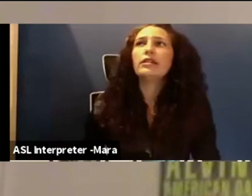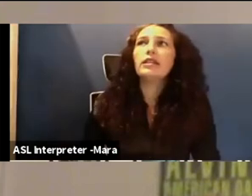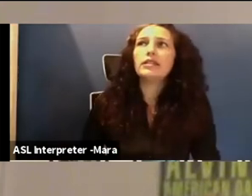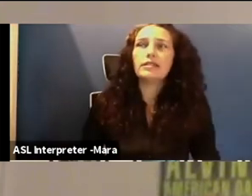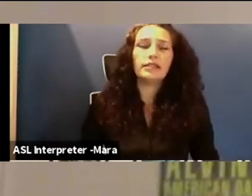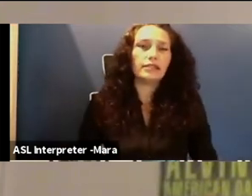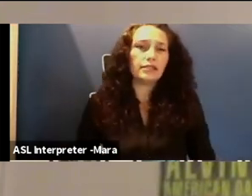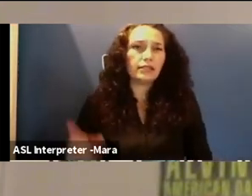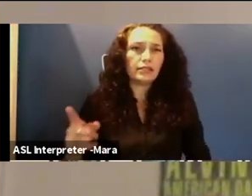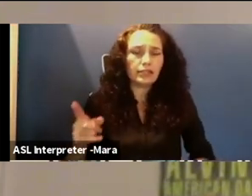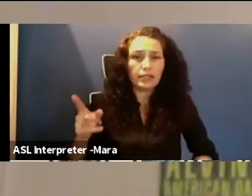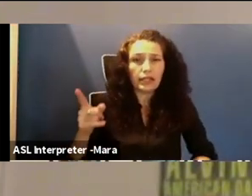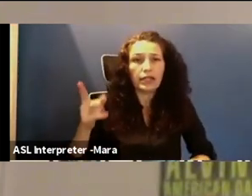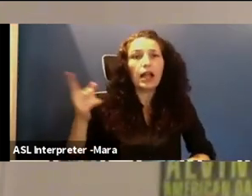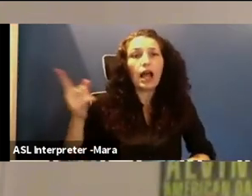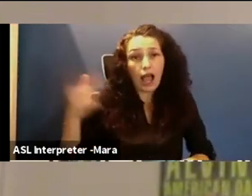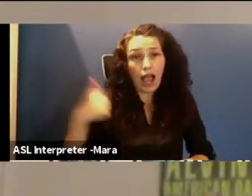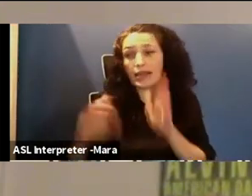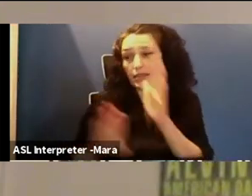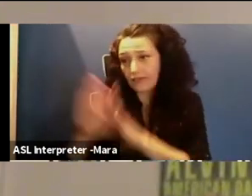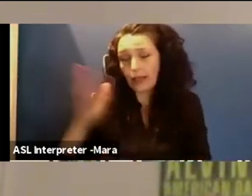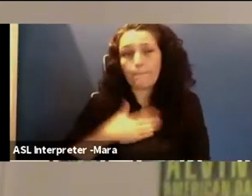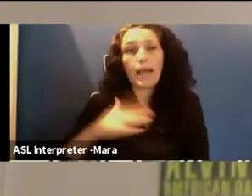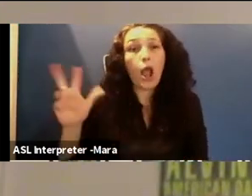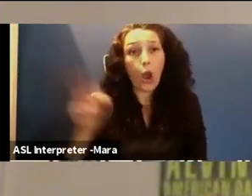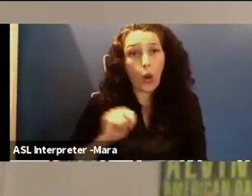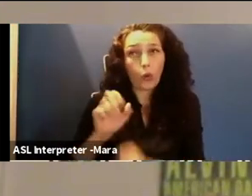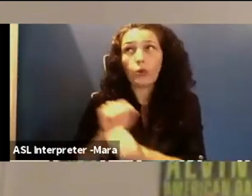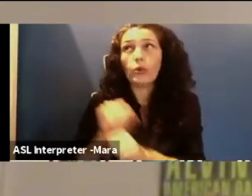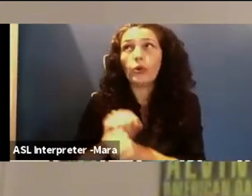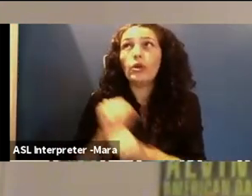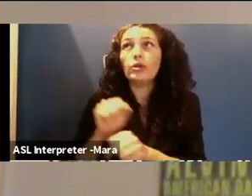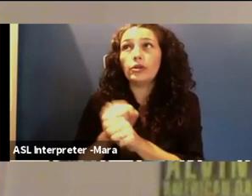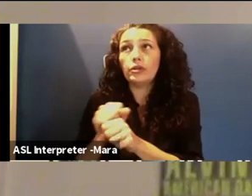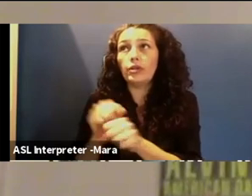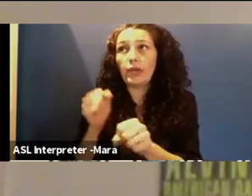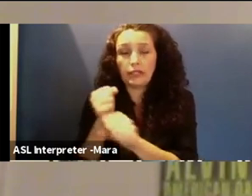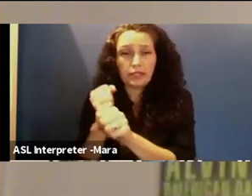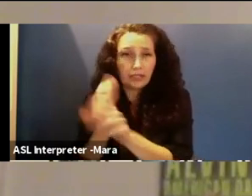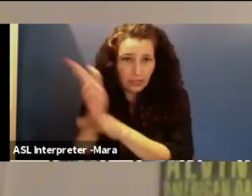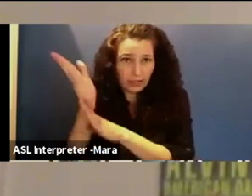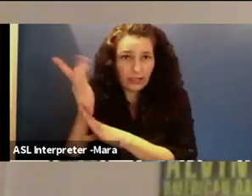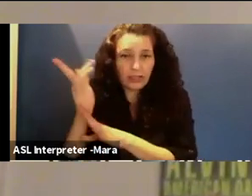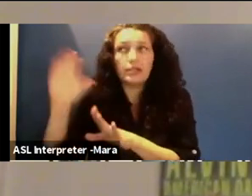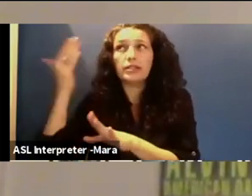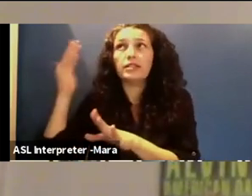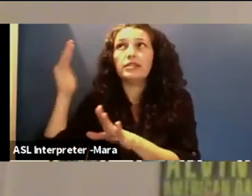like developed my own career, that that did seem pretty, pretty challenging.